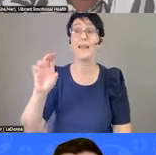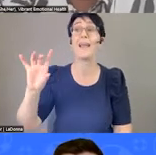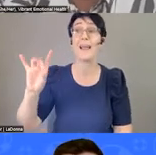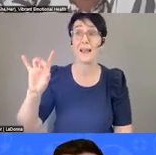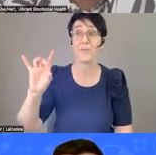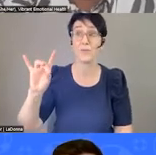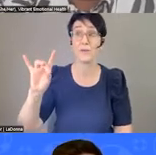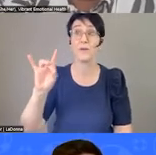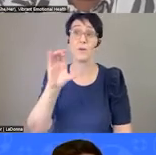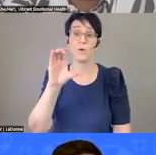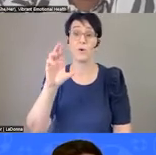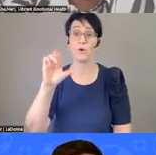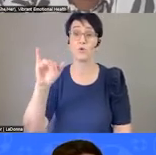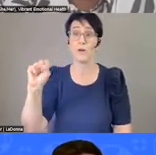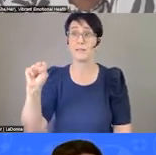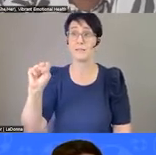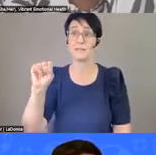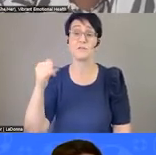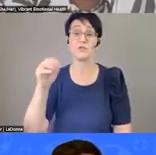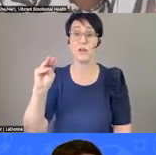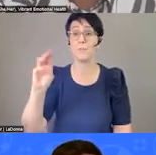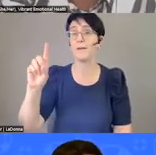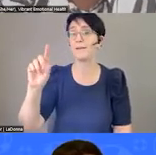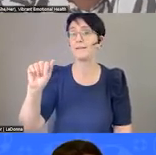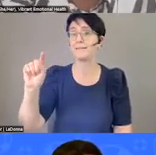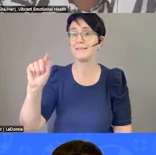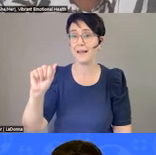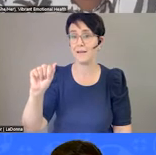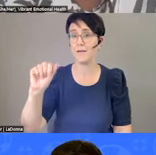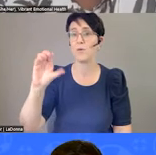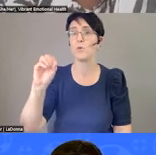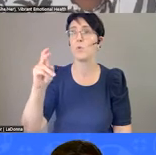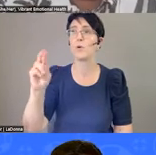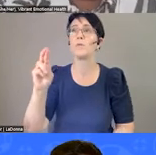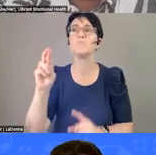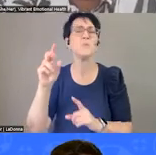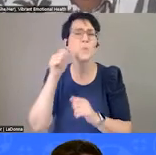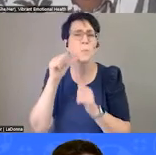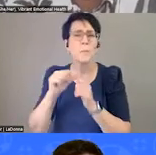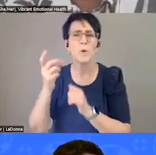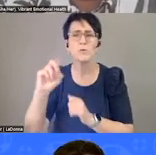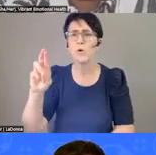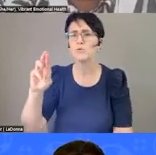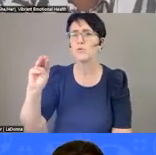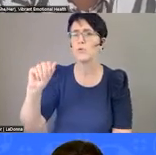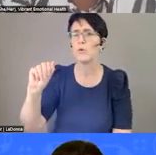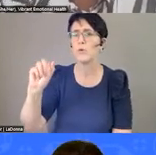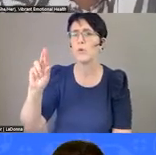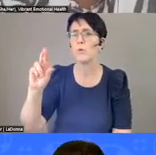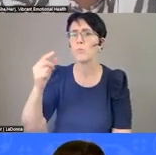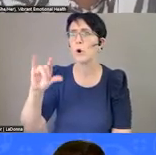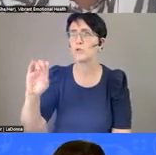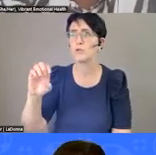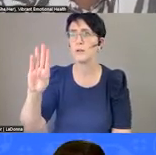from Dr. Margie Balfour, who took a look at crisis facility data by race and ethnicity for